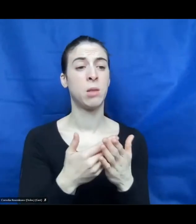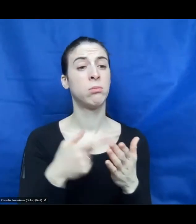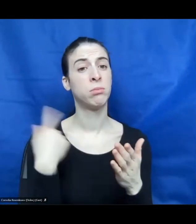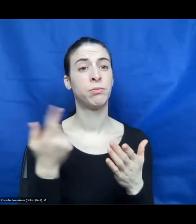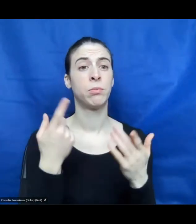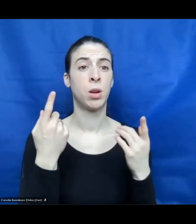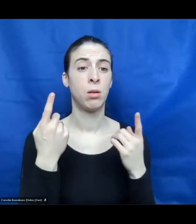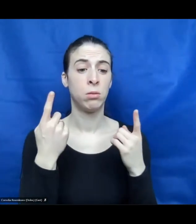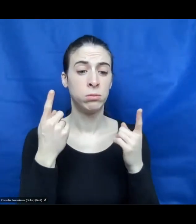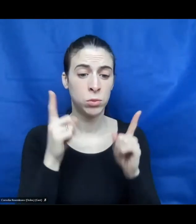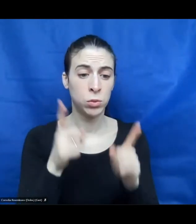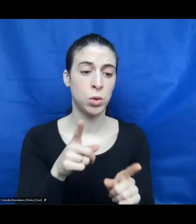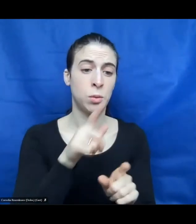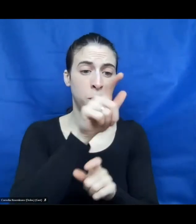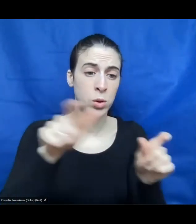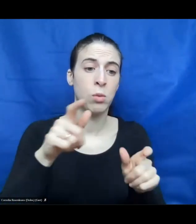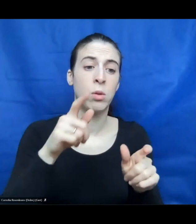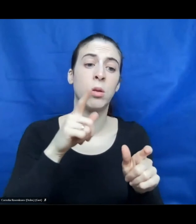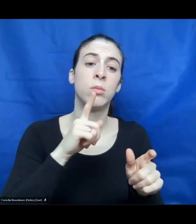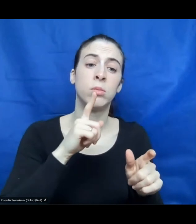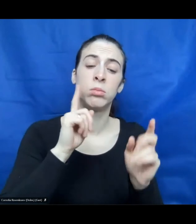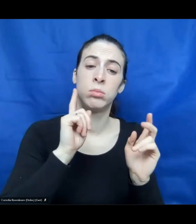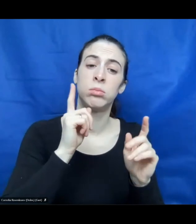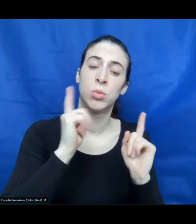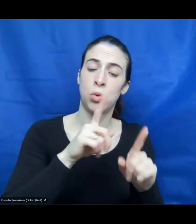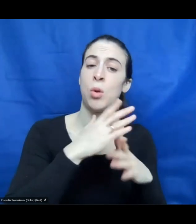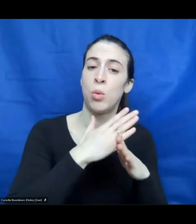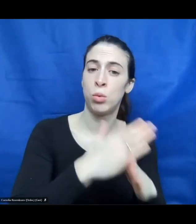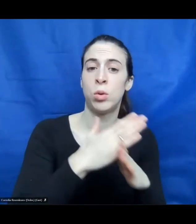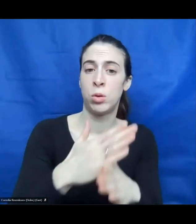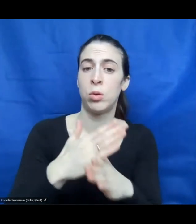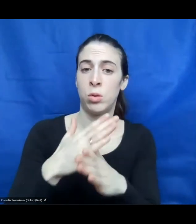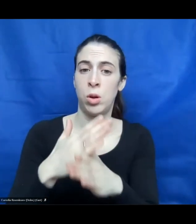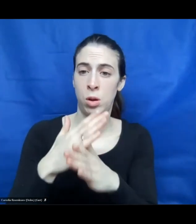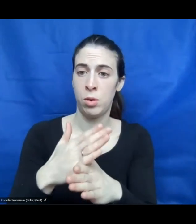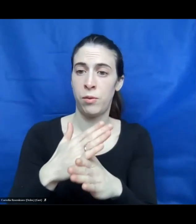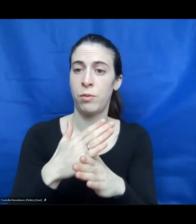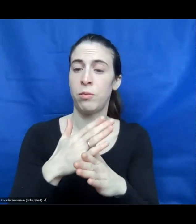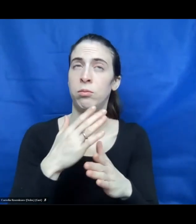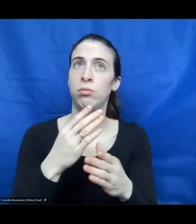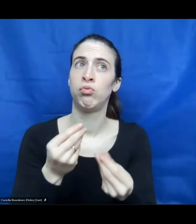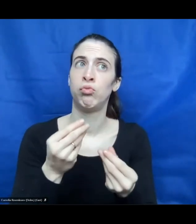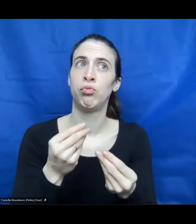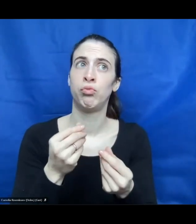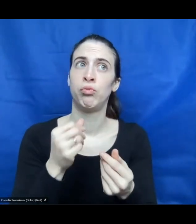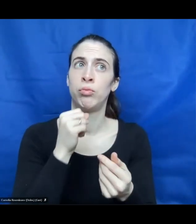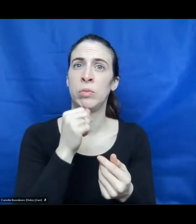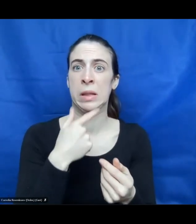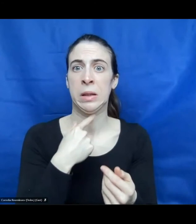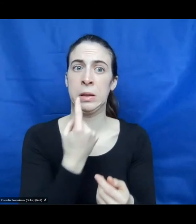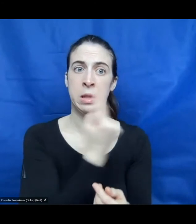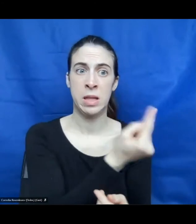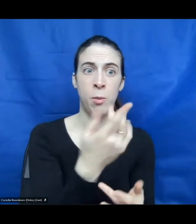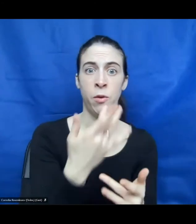people which are not on the, not sure that they get